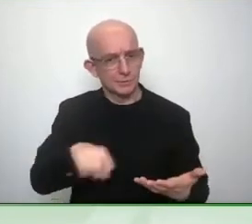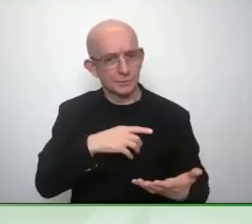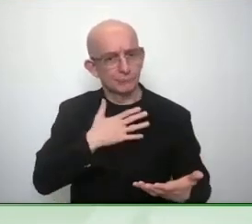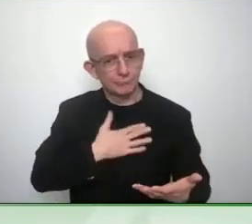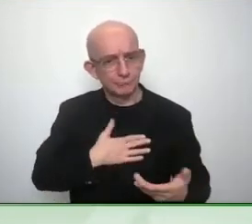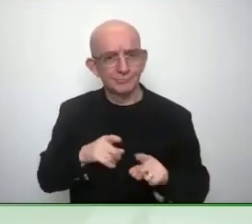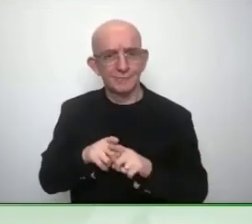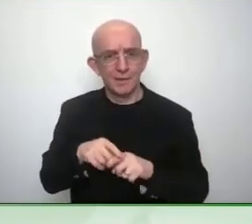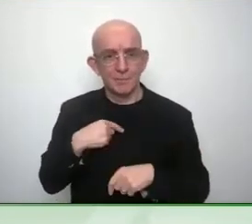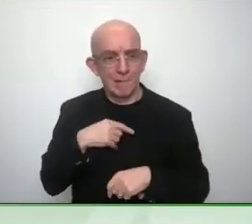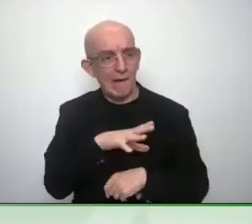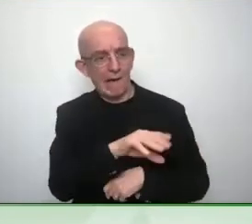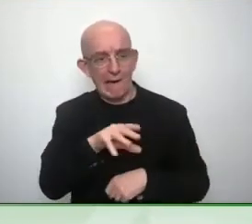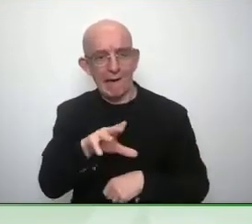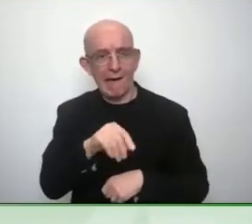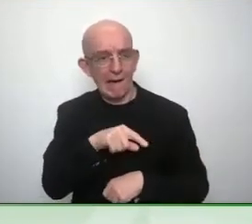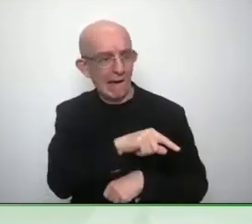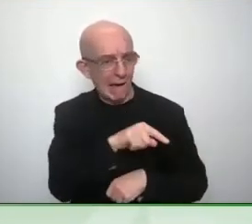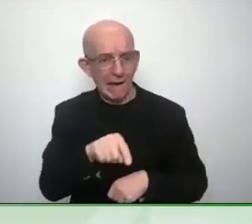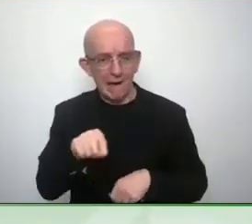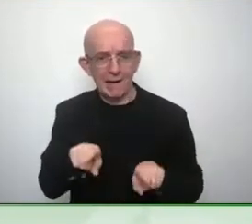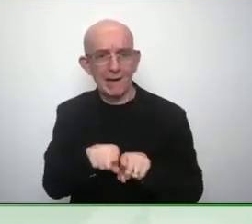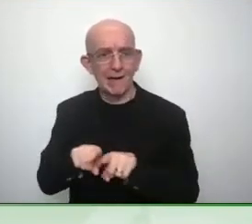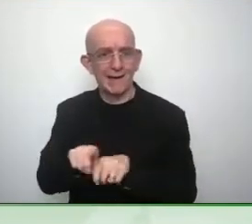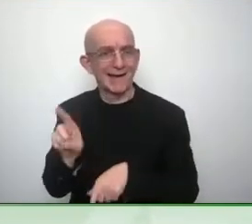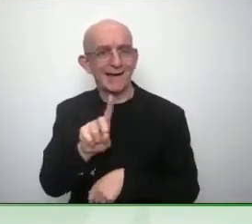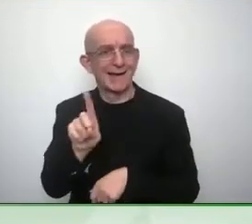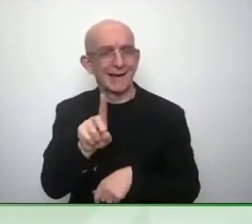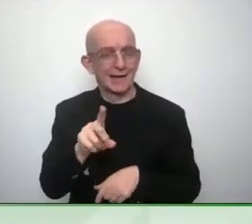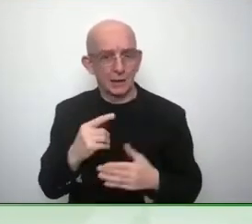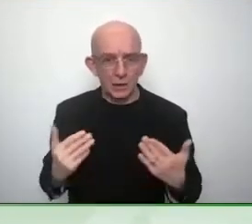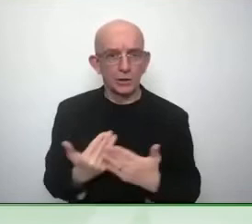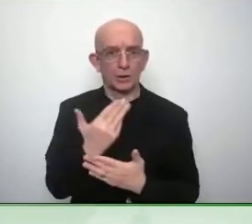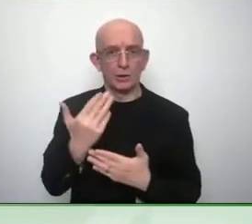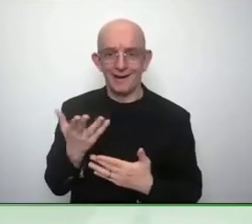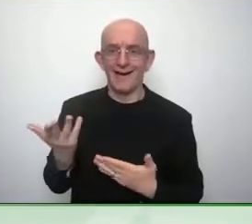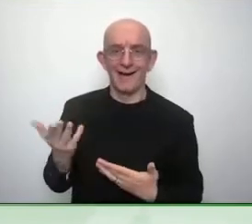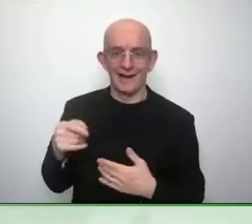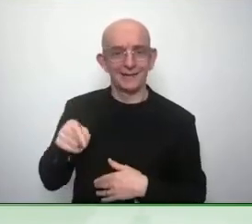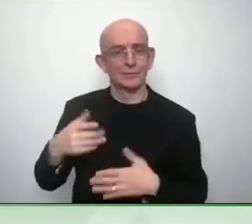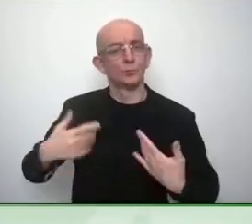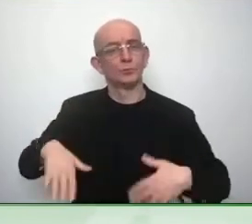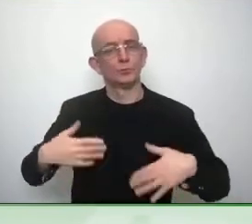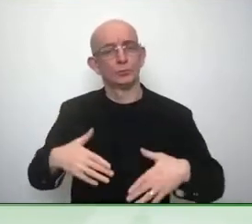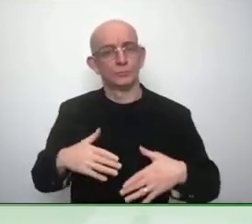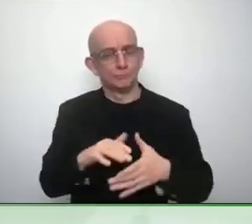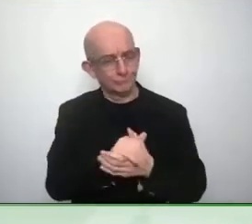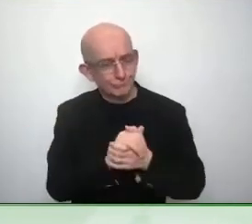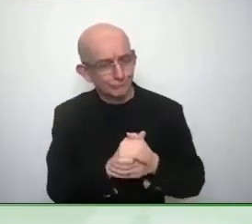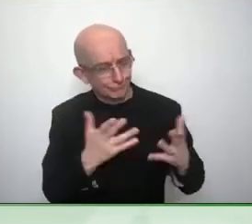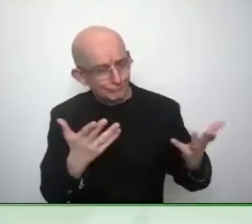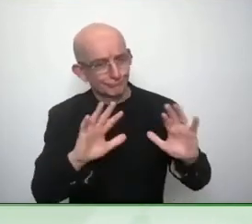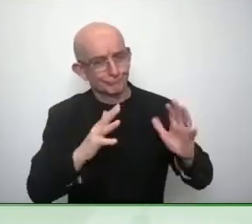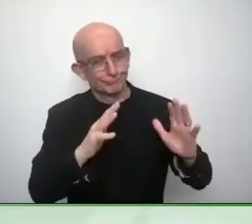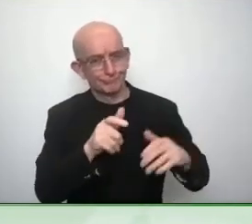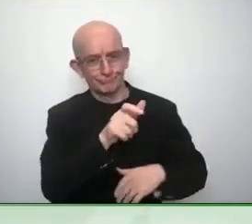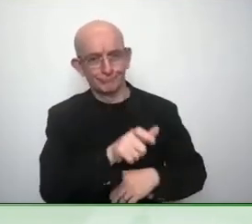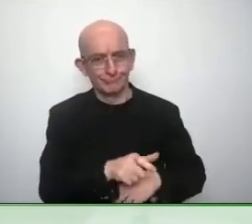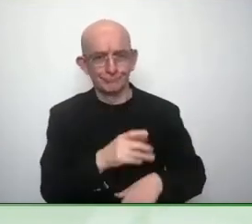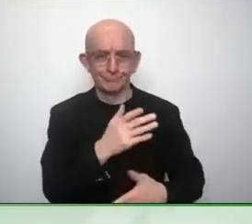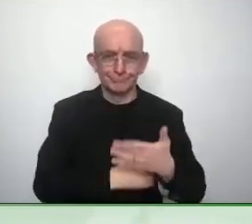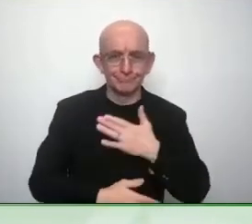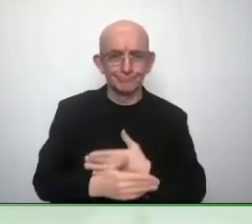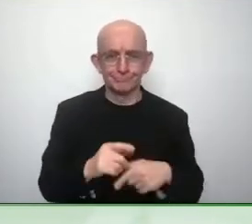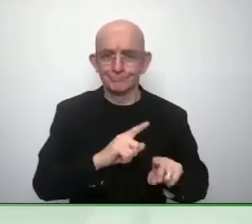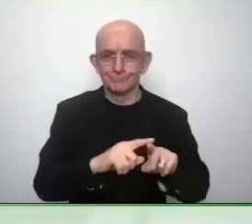want to do it together and I also want to make one more quick comment that people might be wondering about we are really supporting a billion